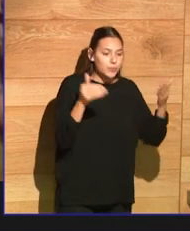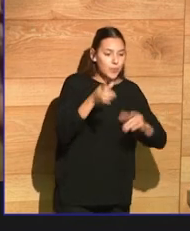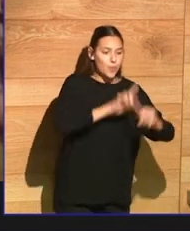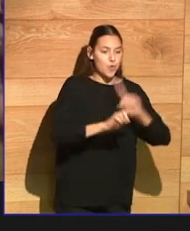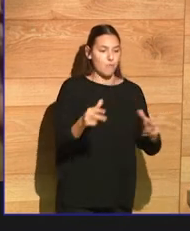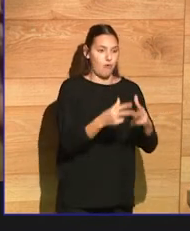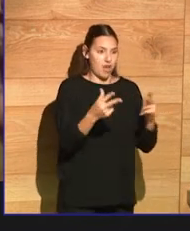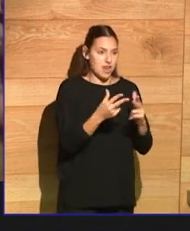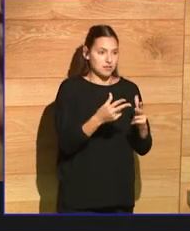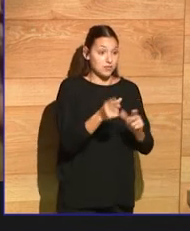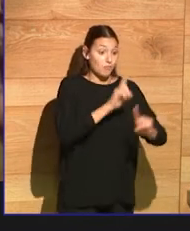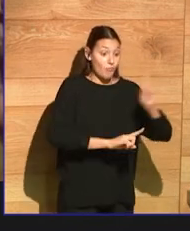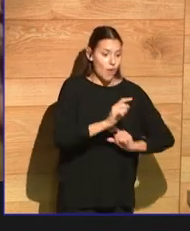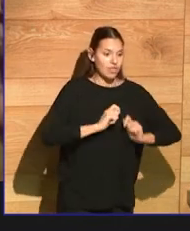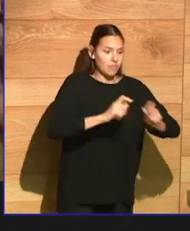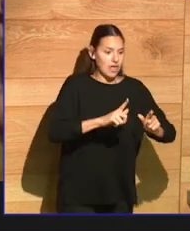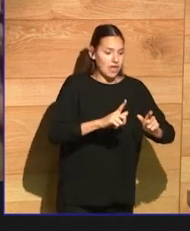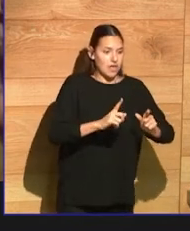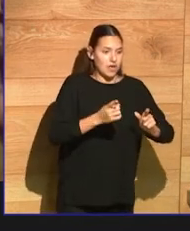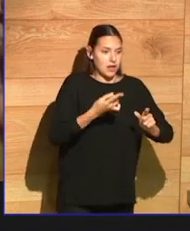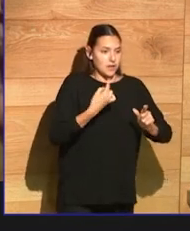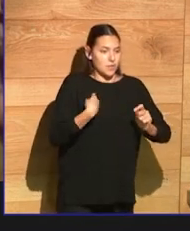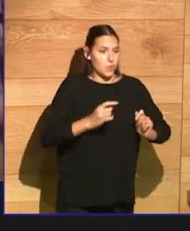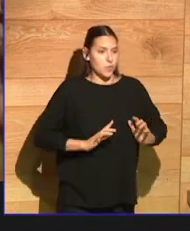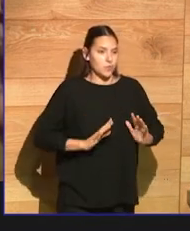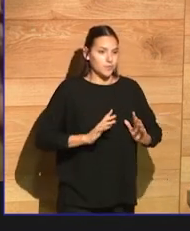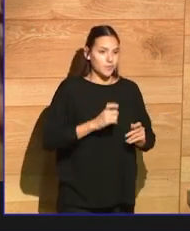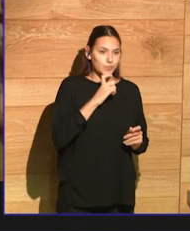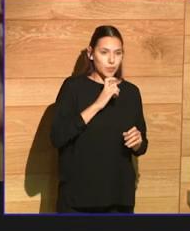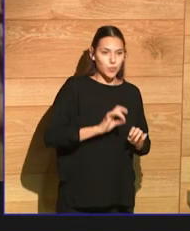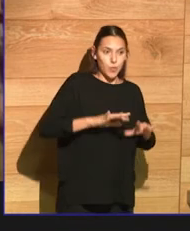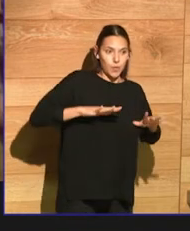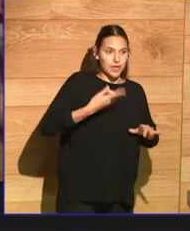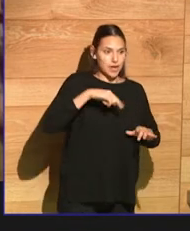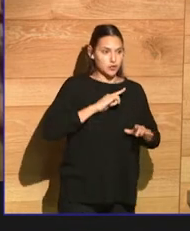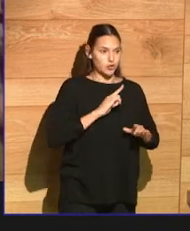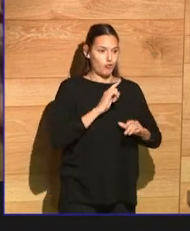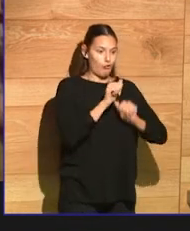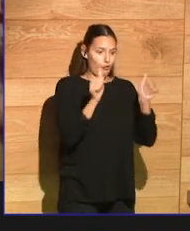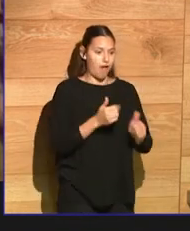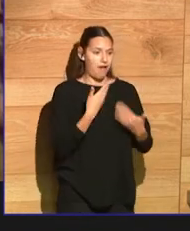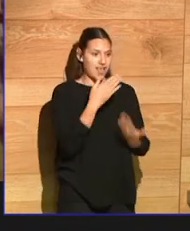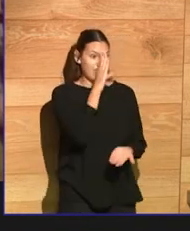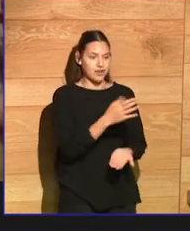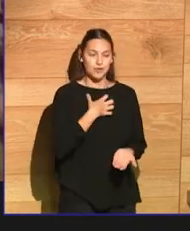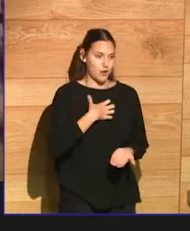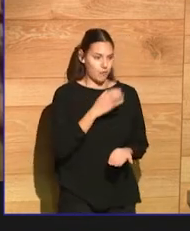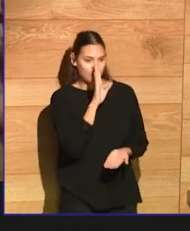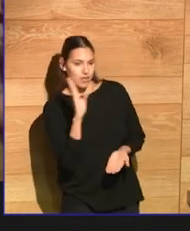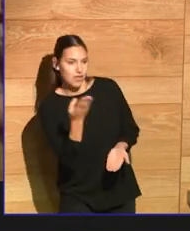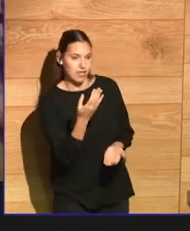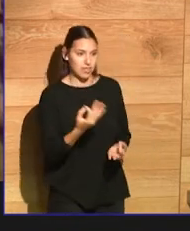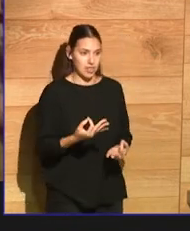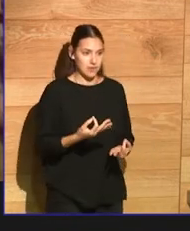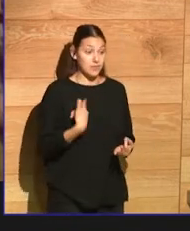could not talk about them directly. And so I think that's what good fiction does, is that it finds a metaphor that allows us to